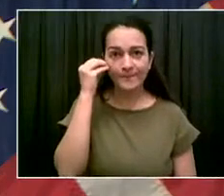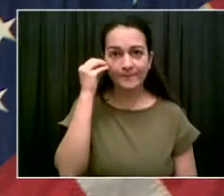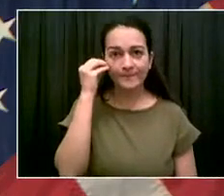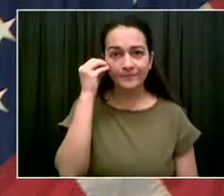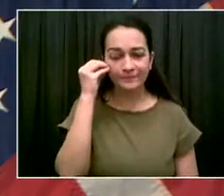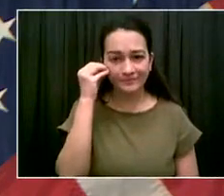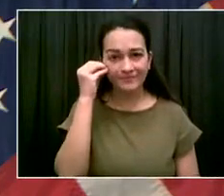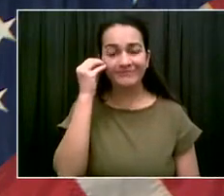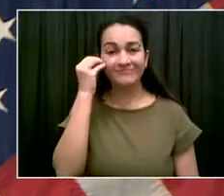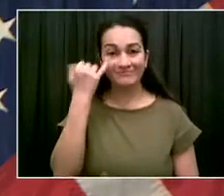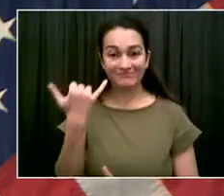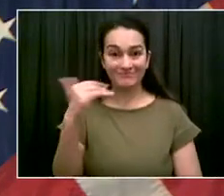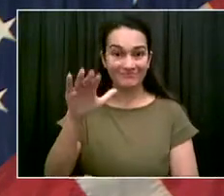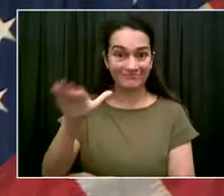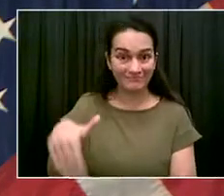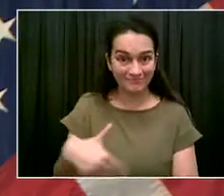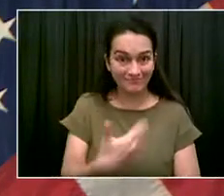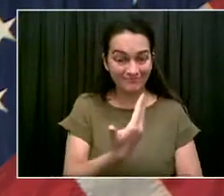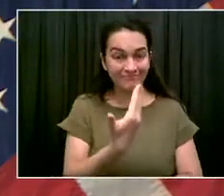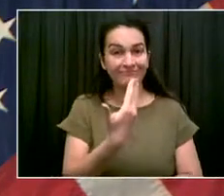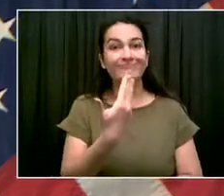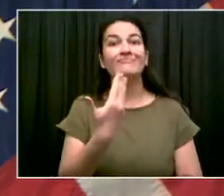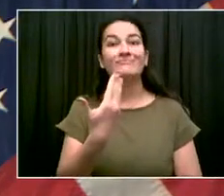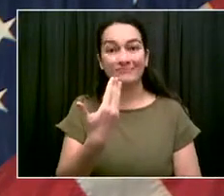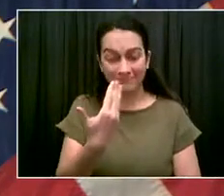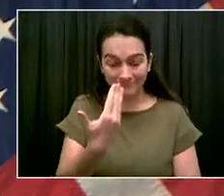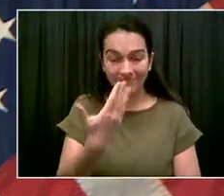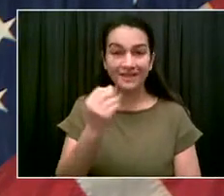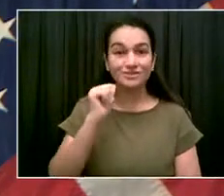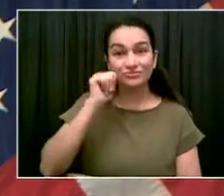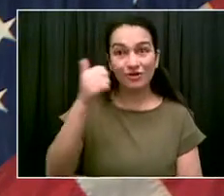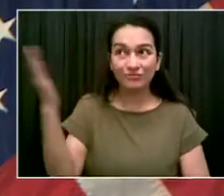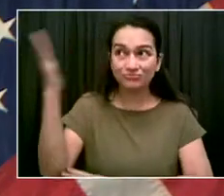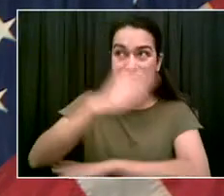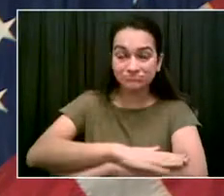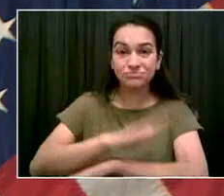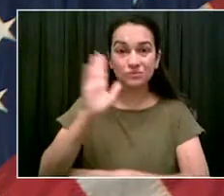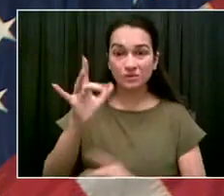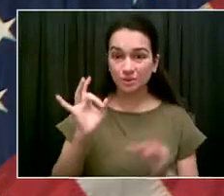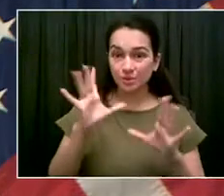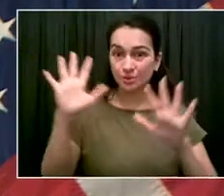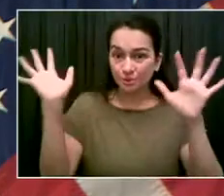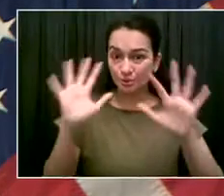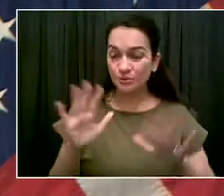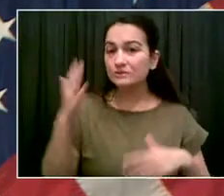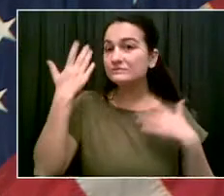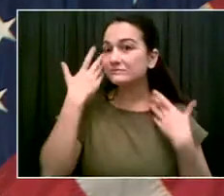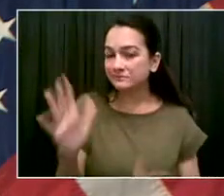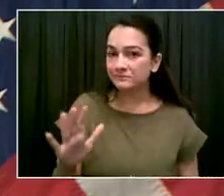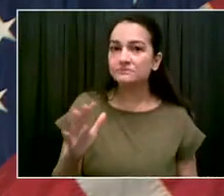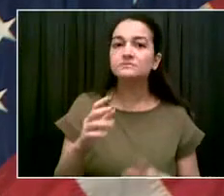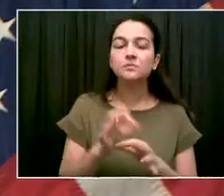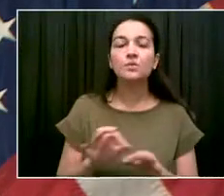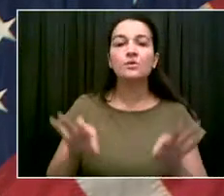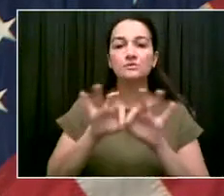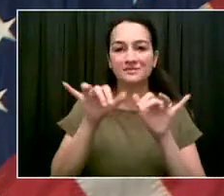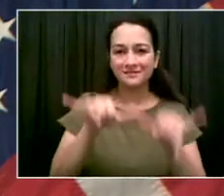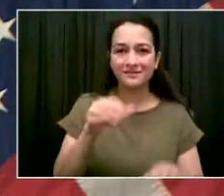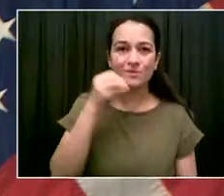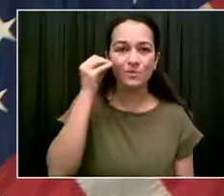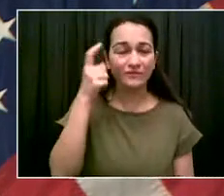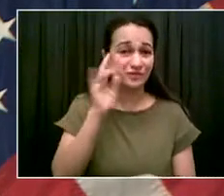as the mayor mentioned, and intensifying Sunday into the afternoon. Residual impacts, including showers and breezy winds,